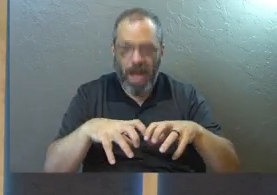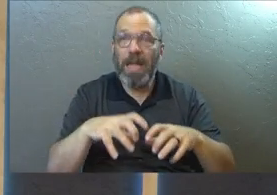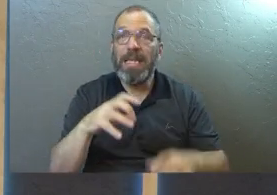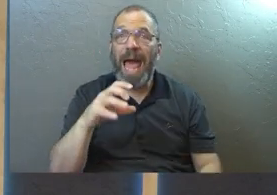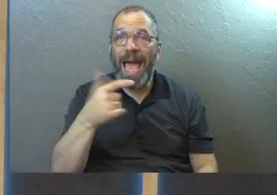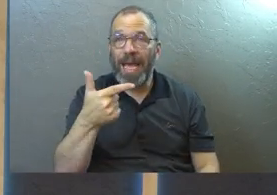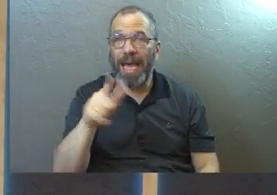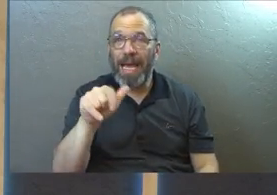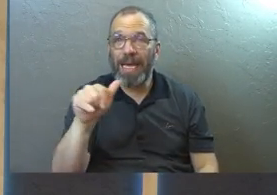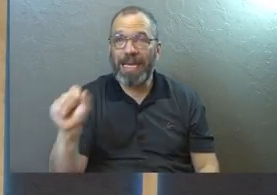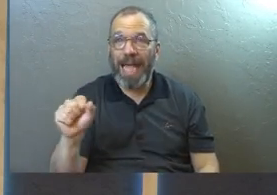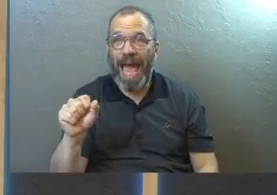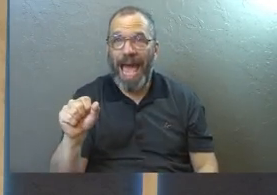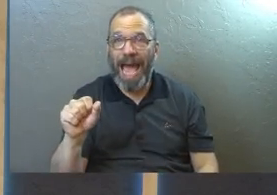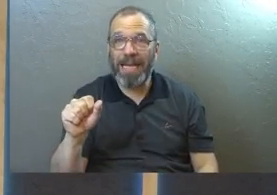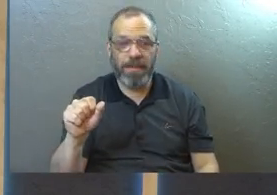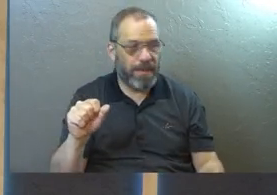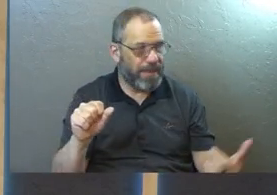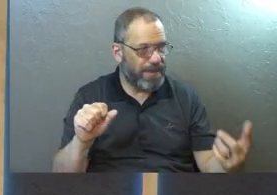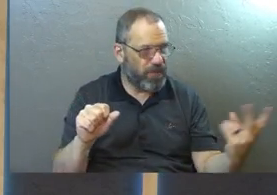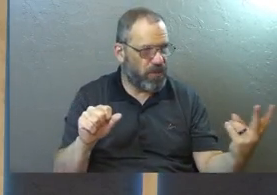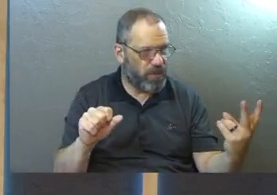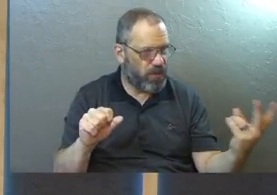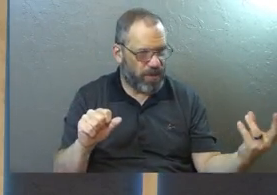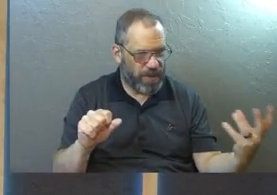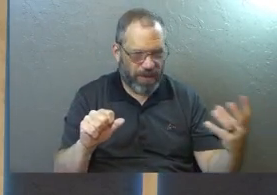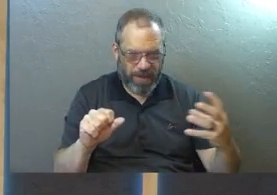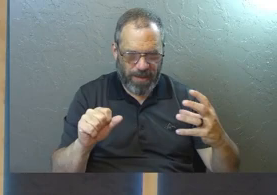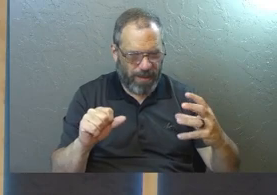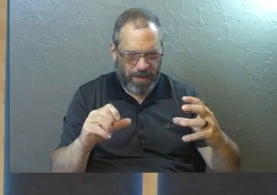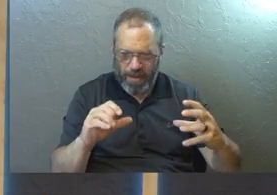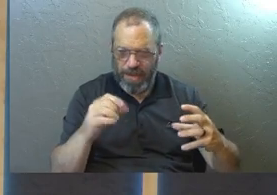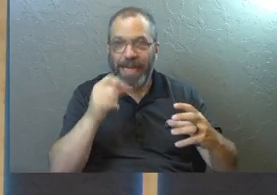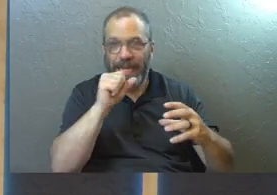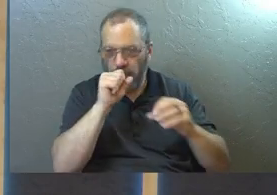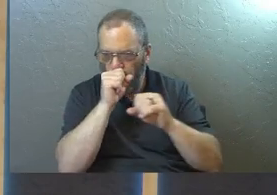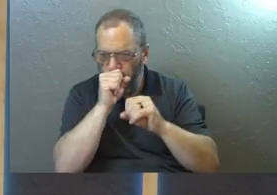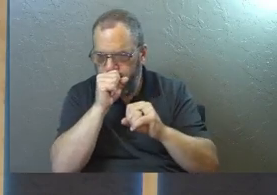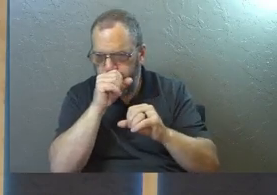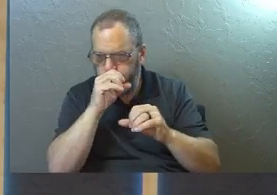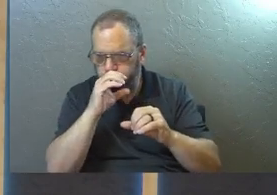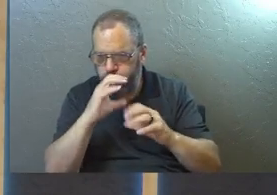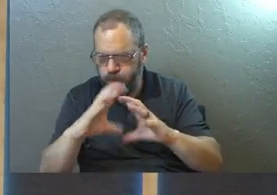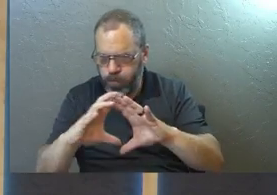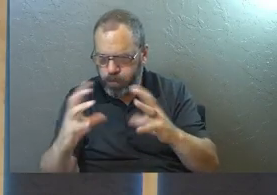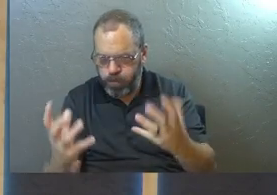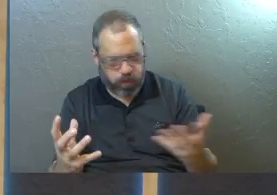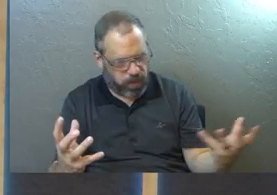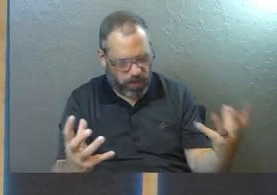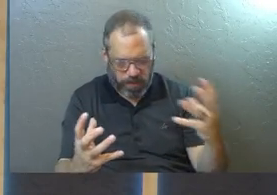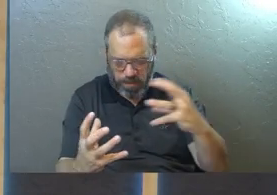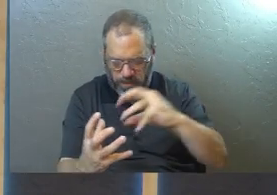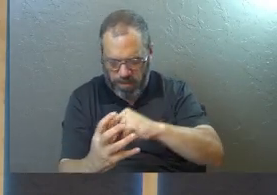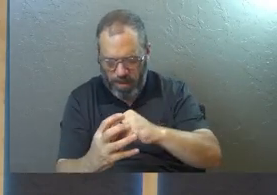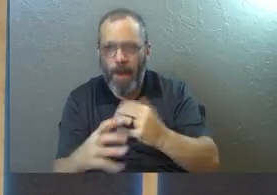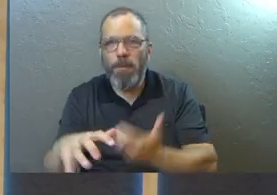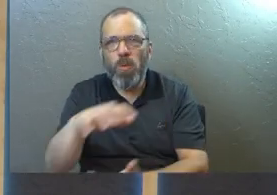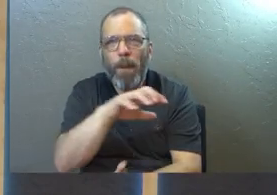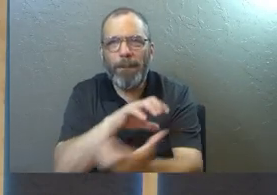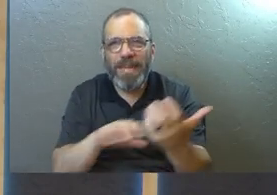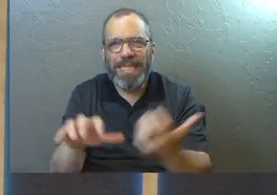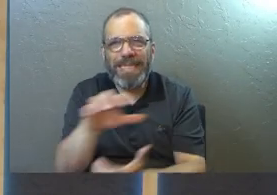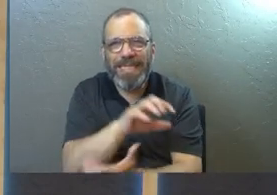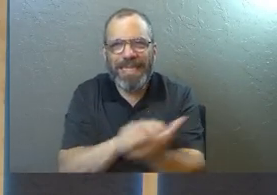glass together and you would fuse two different objects together into one. There's so much fun stuff there. But anyway, you're mixing